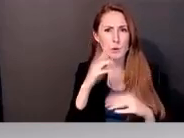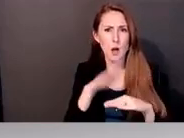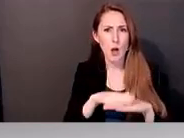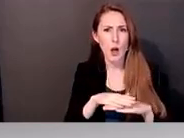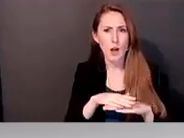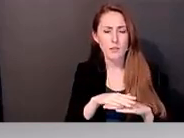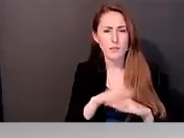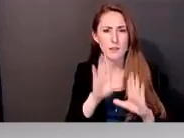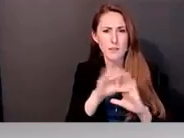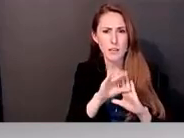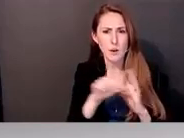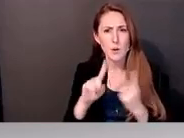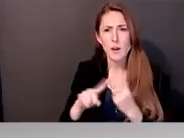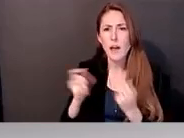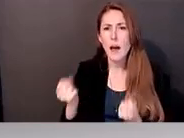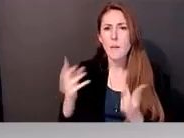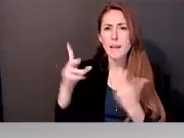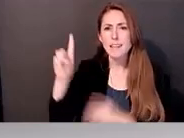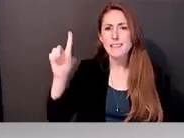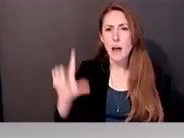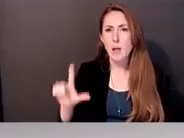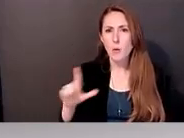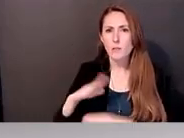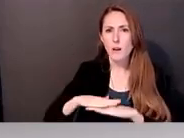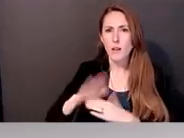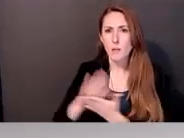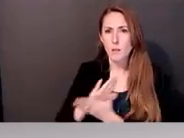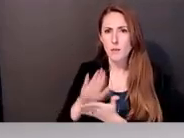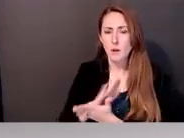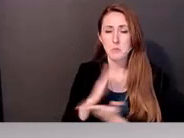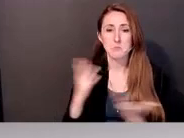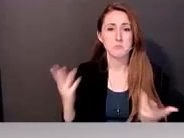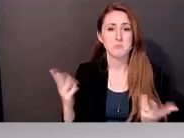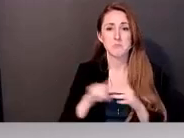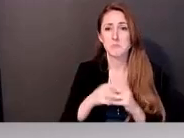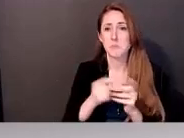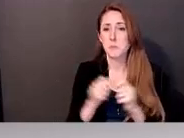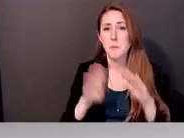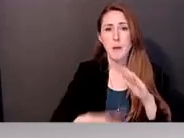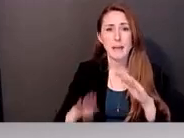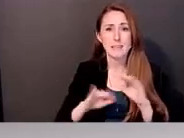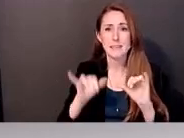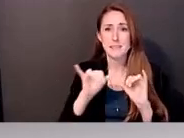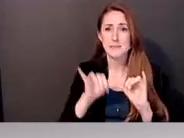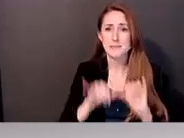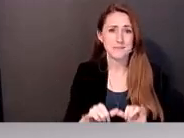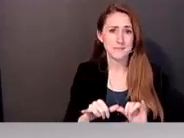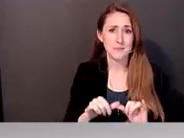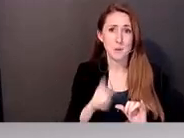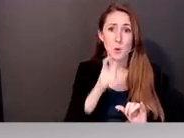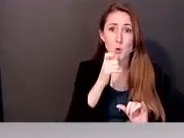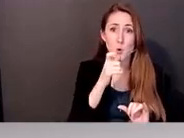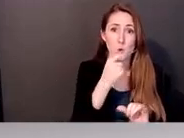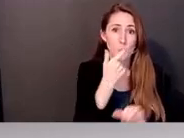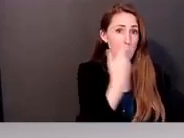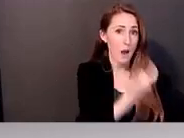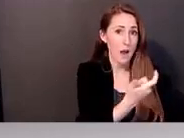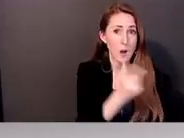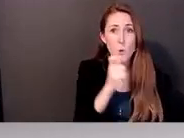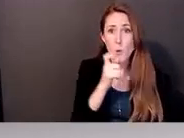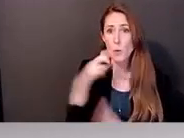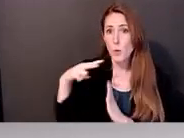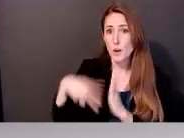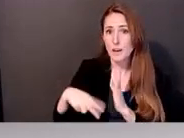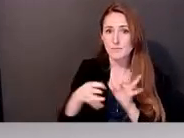They were both connected. So start with the most basic metrics. Who's looking? Who's reading? That simple.